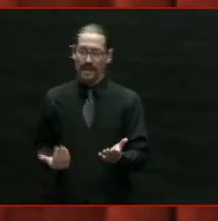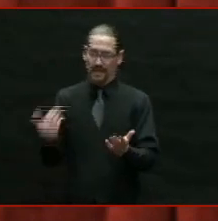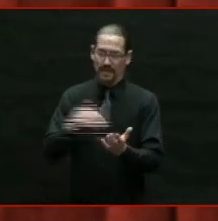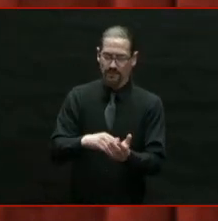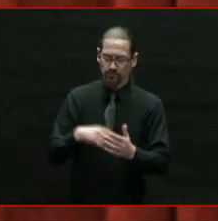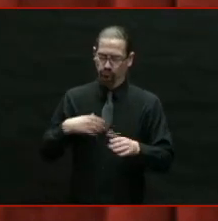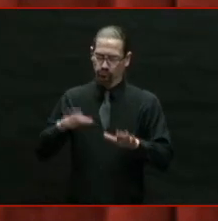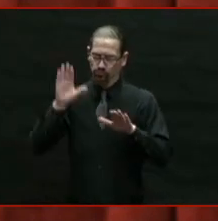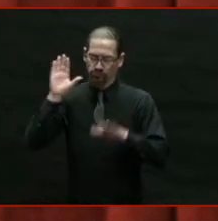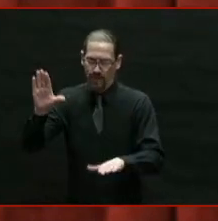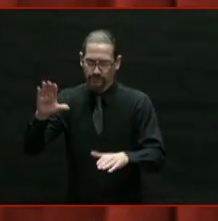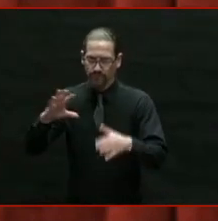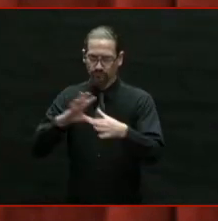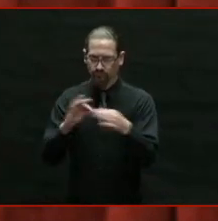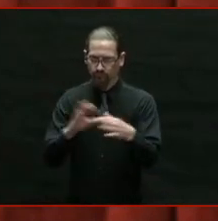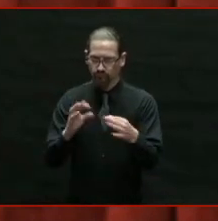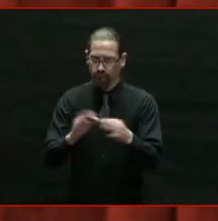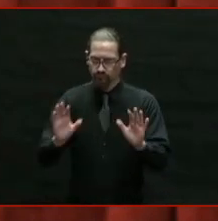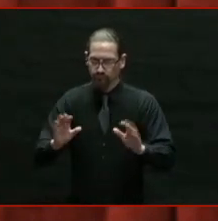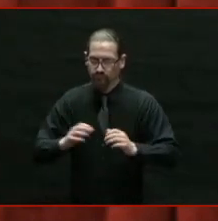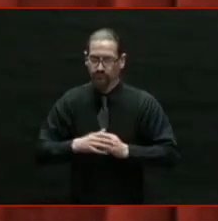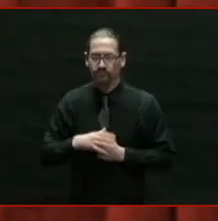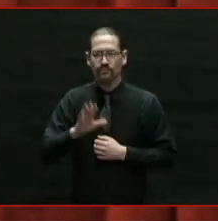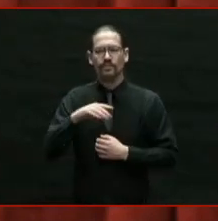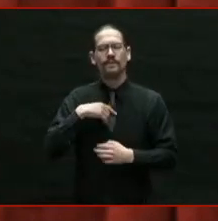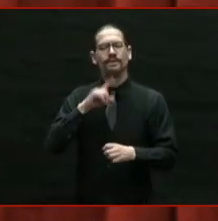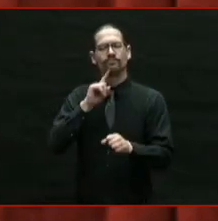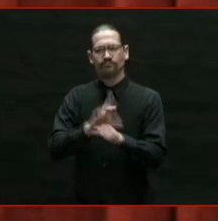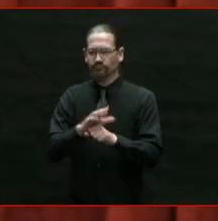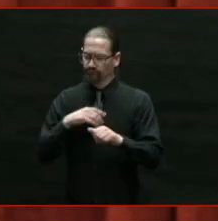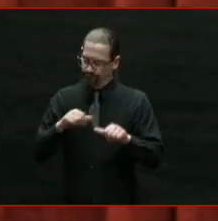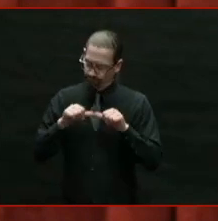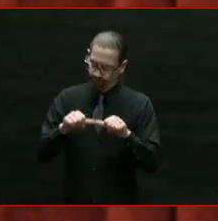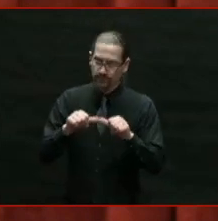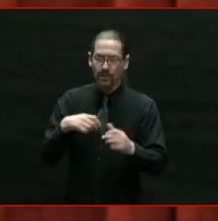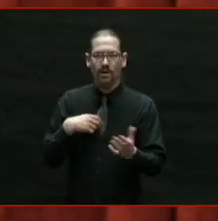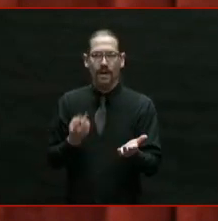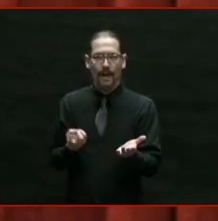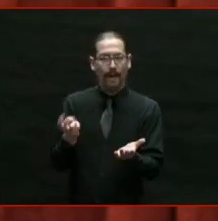that I will continue to wake up every day